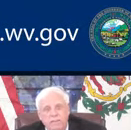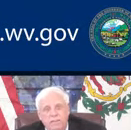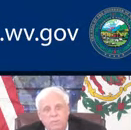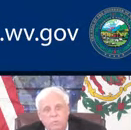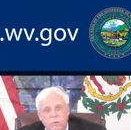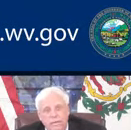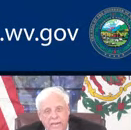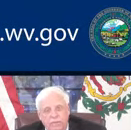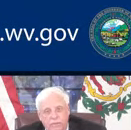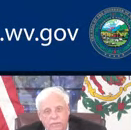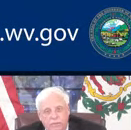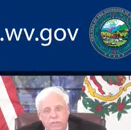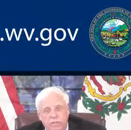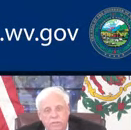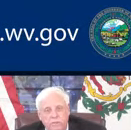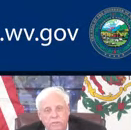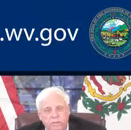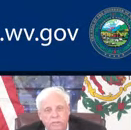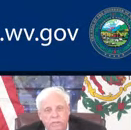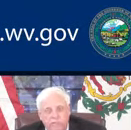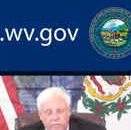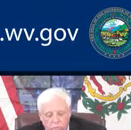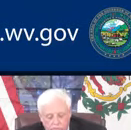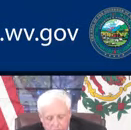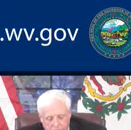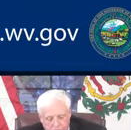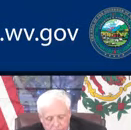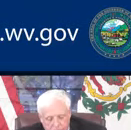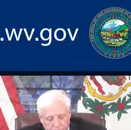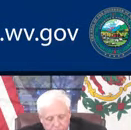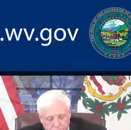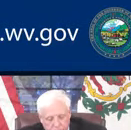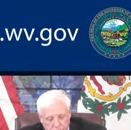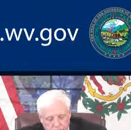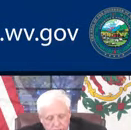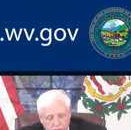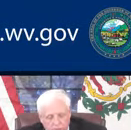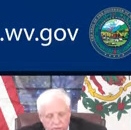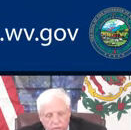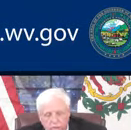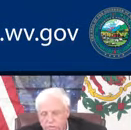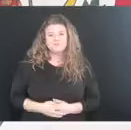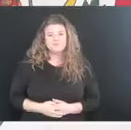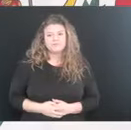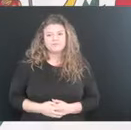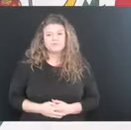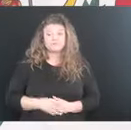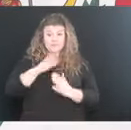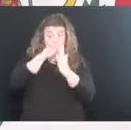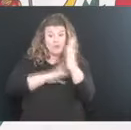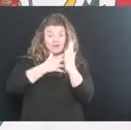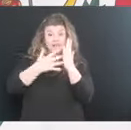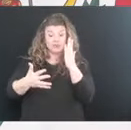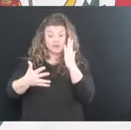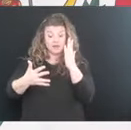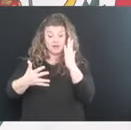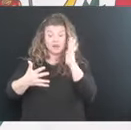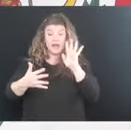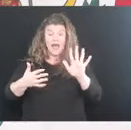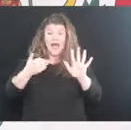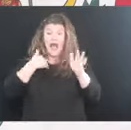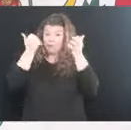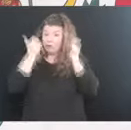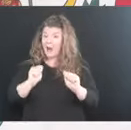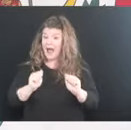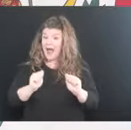that the week after this, the, the, the Thanksgiving week coming up, you know, on the scheduling, I'm going to, I'm going to try